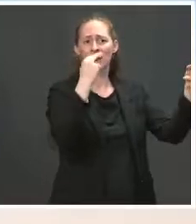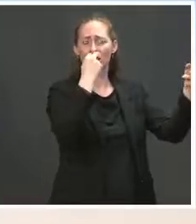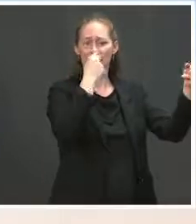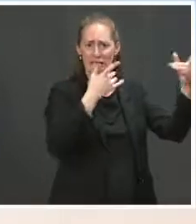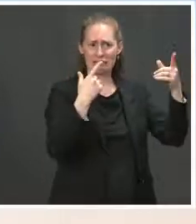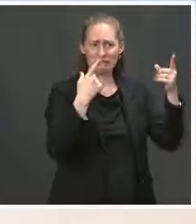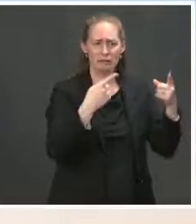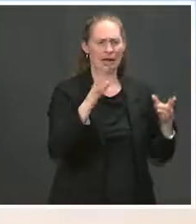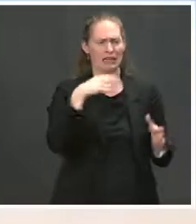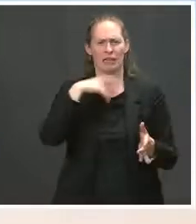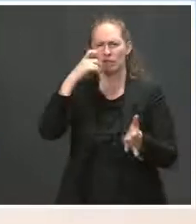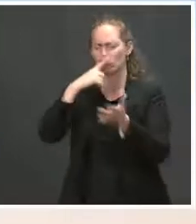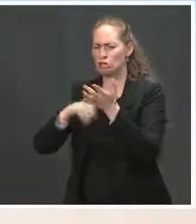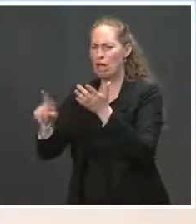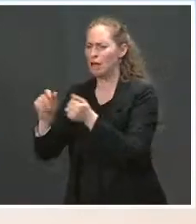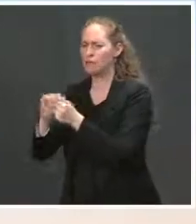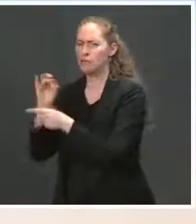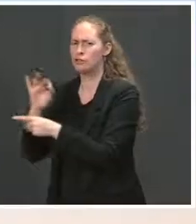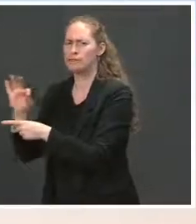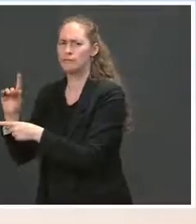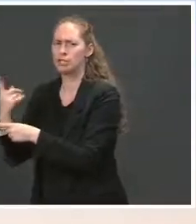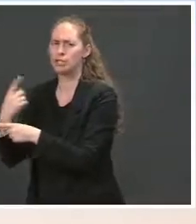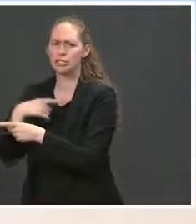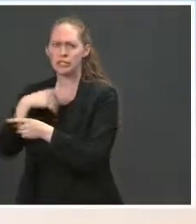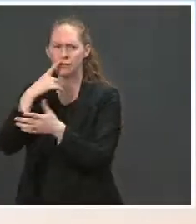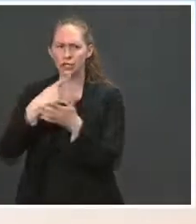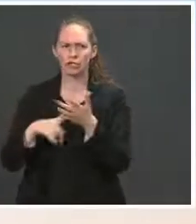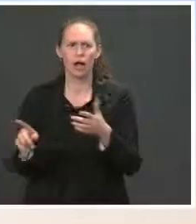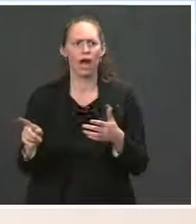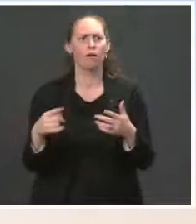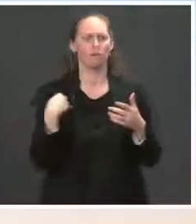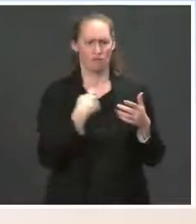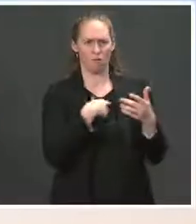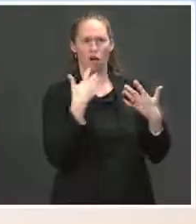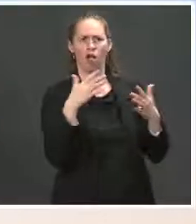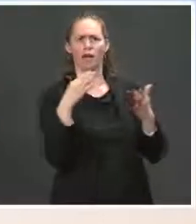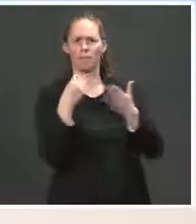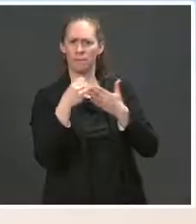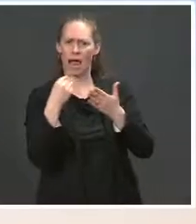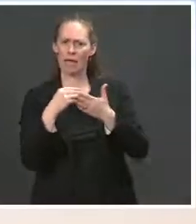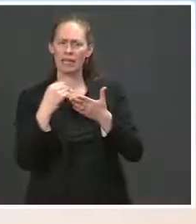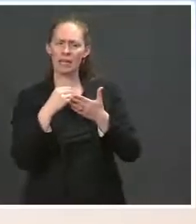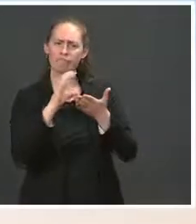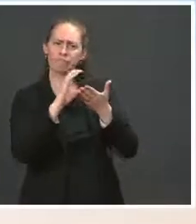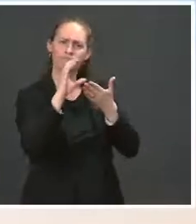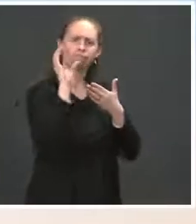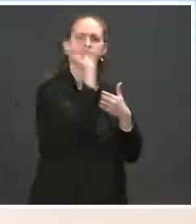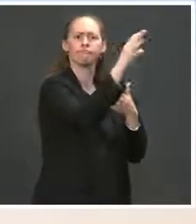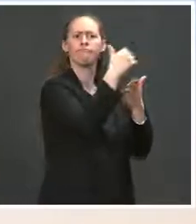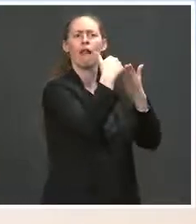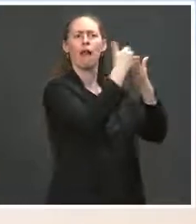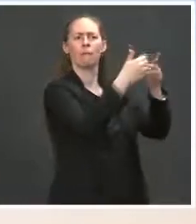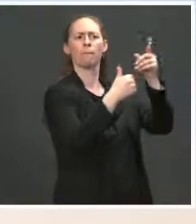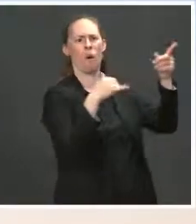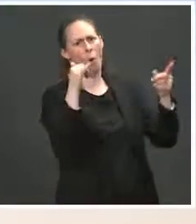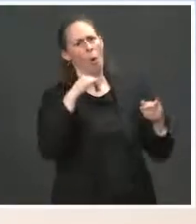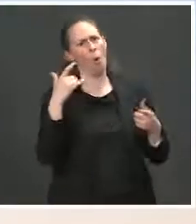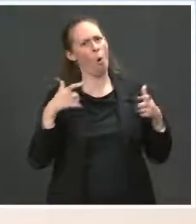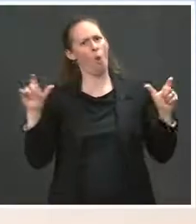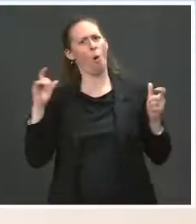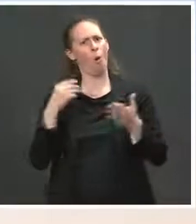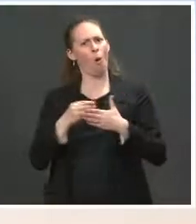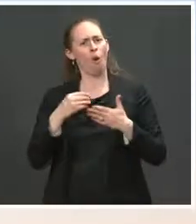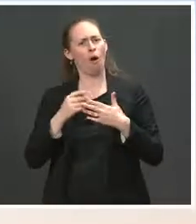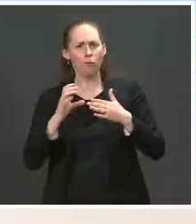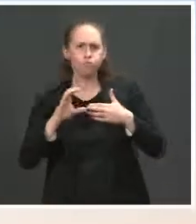for you, Jeff. I mean, we have provided, obviously, a range of funding over the course of time. It's a huge, significant amount of funding. We are likely one of the